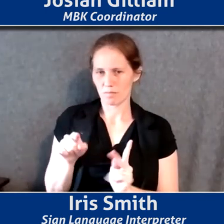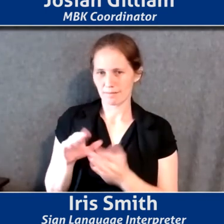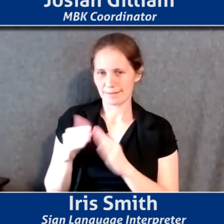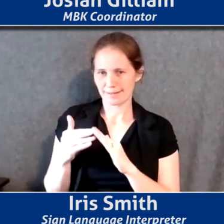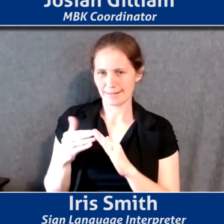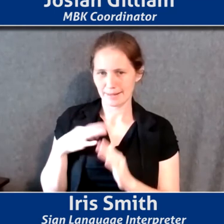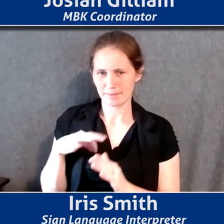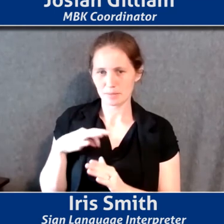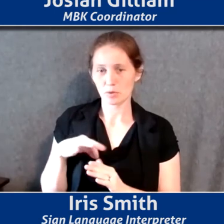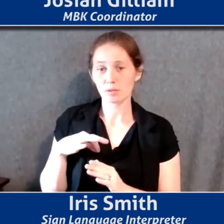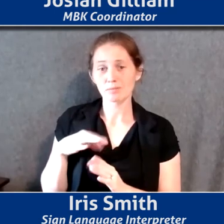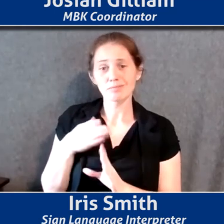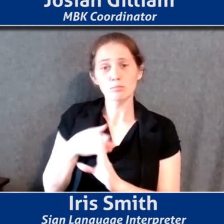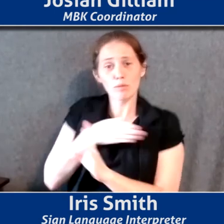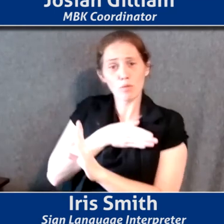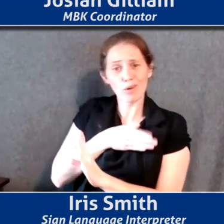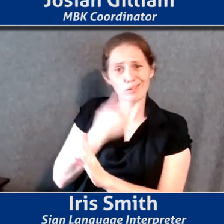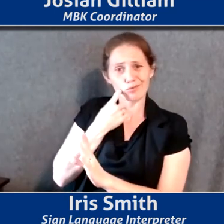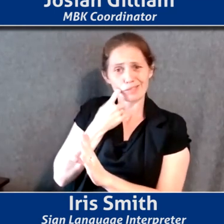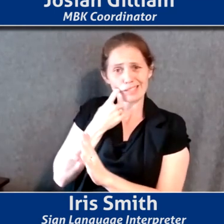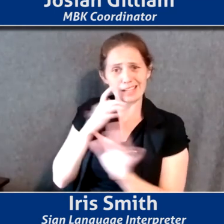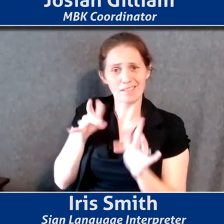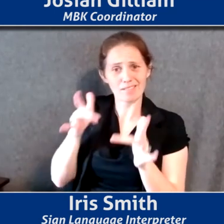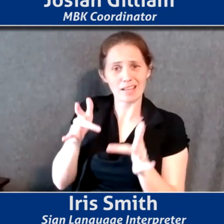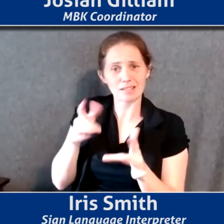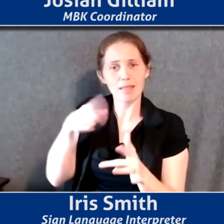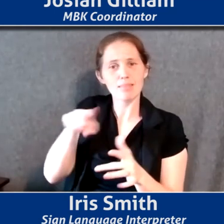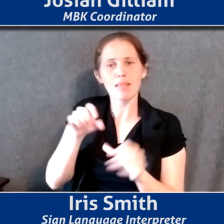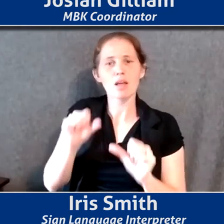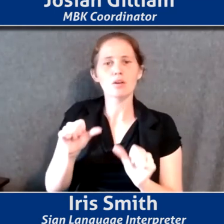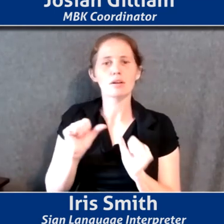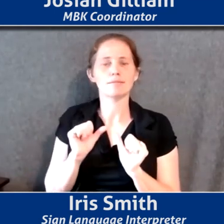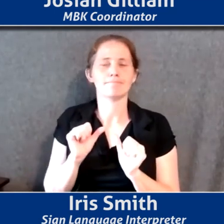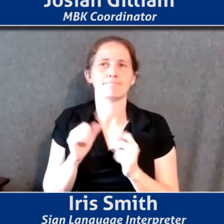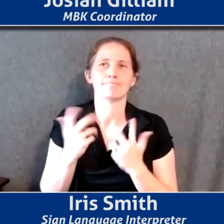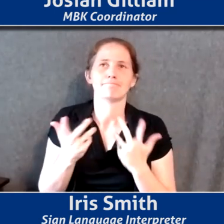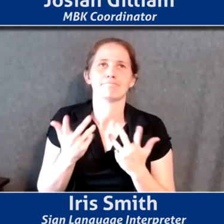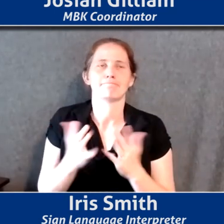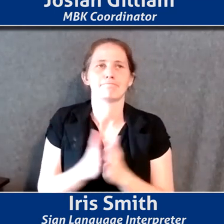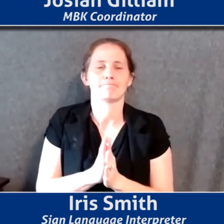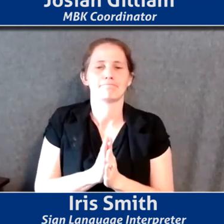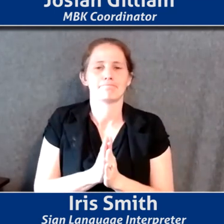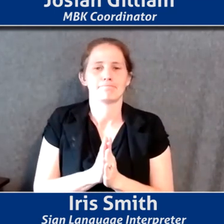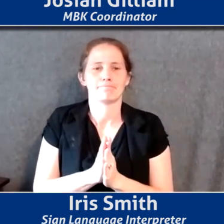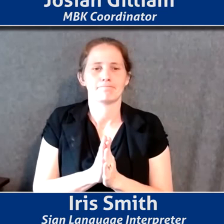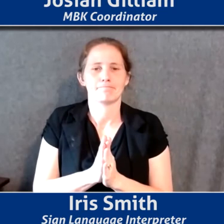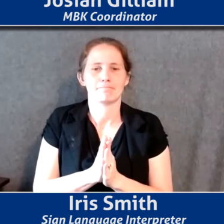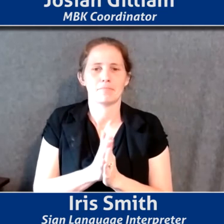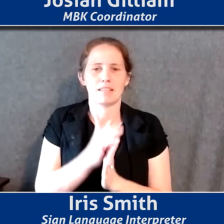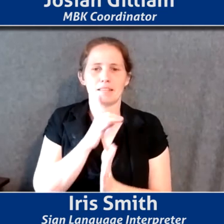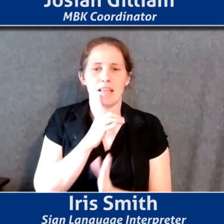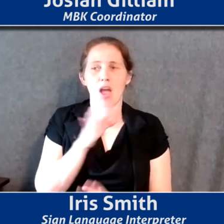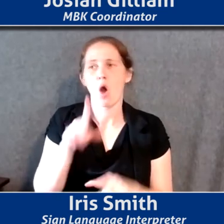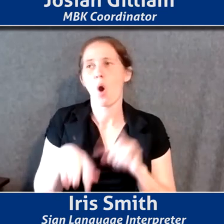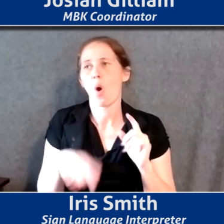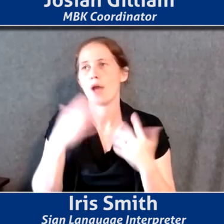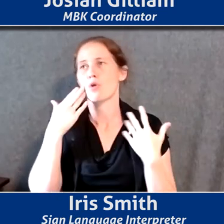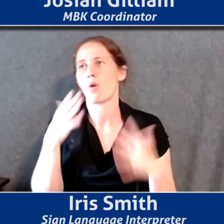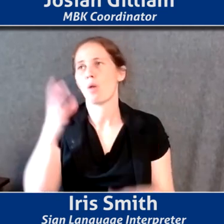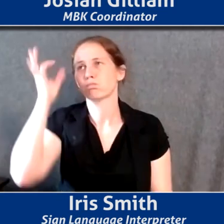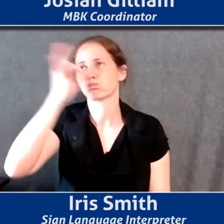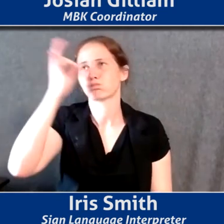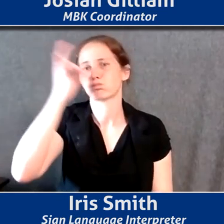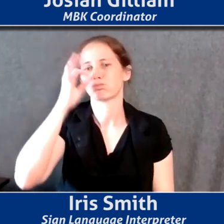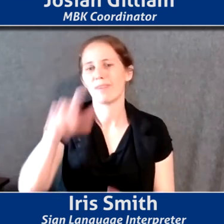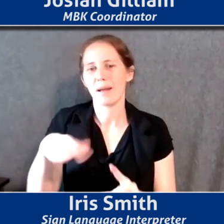even prior to recent events could maintain, um, a sense of ignorance about these